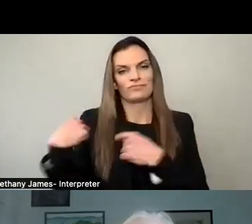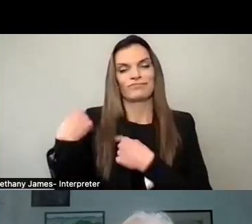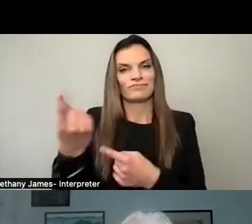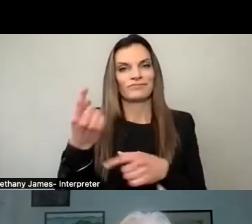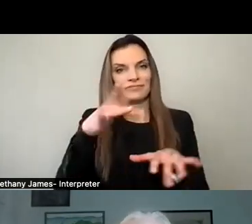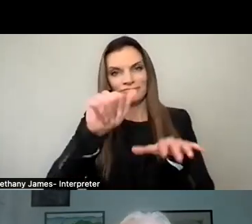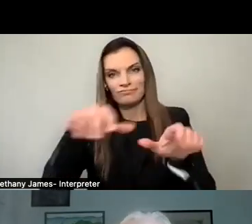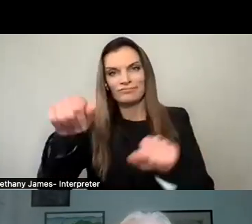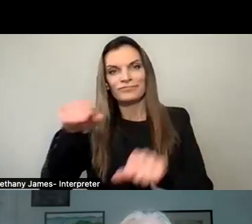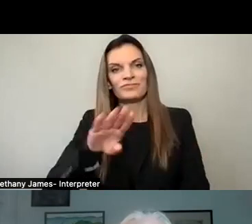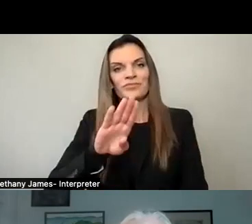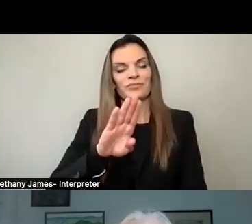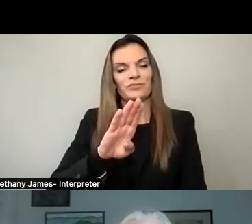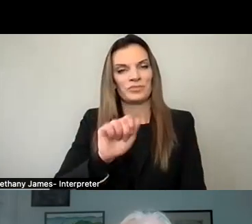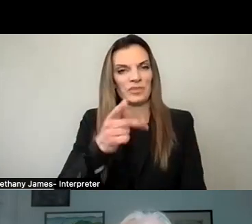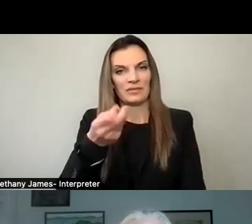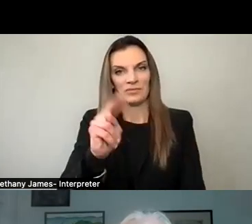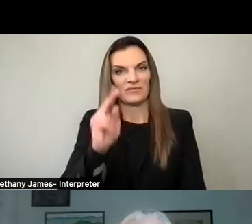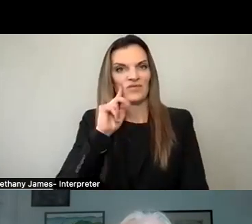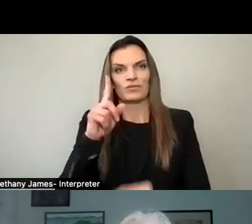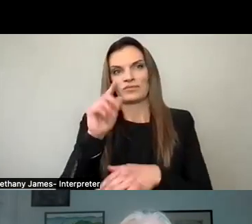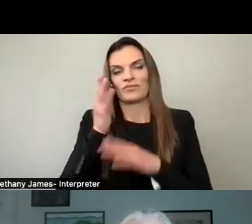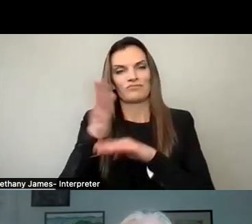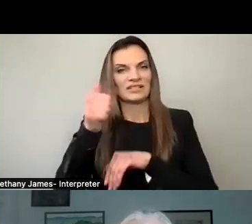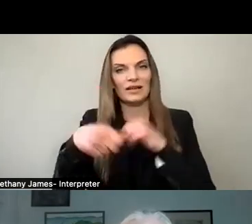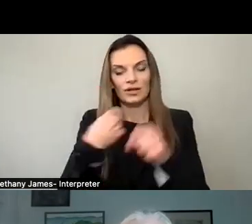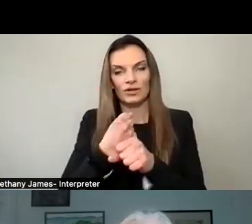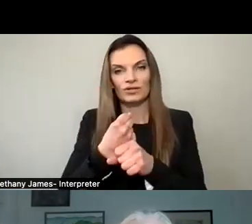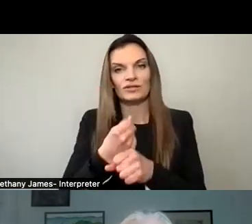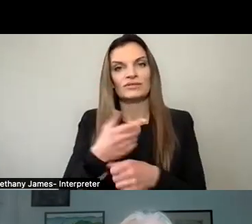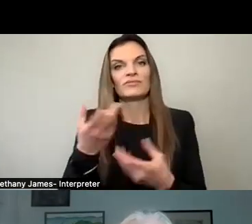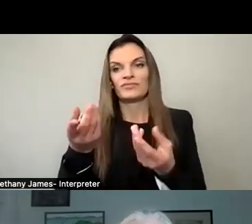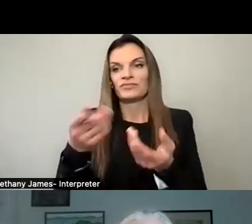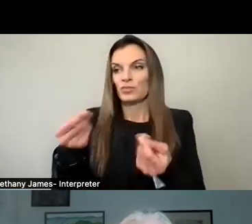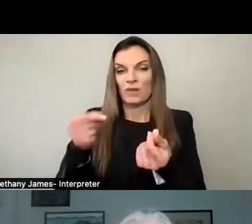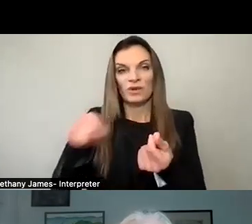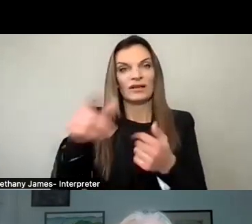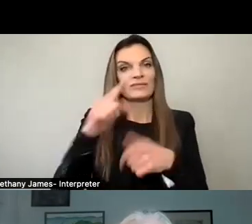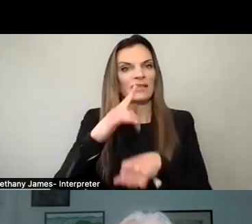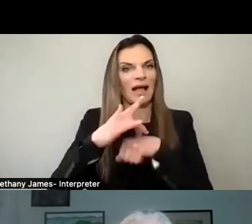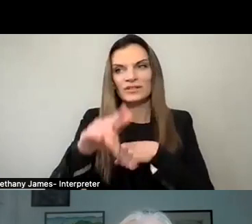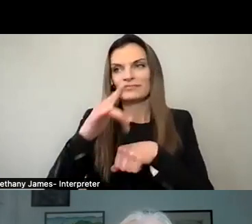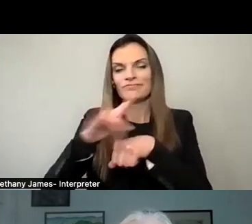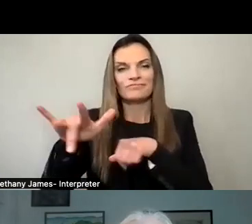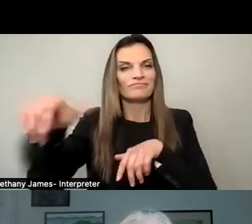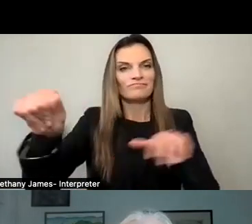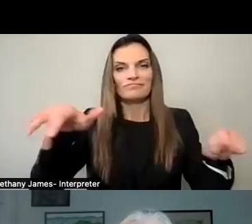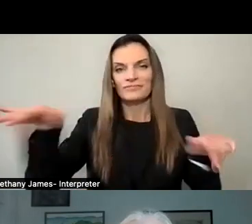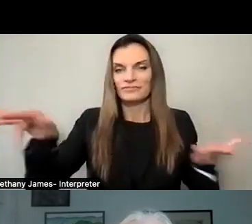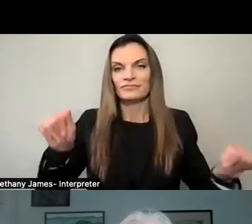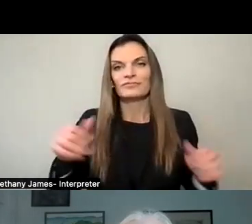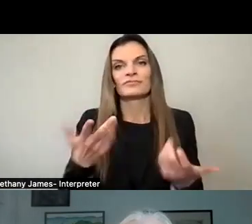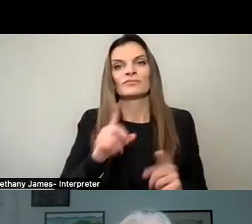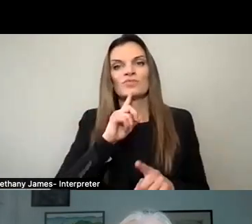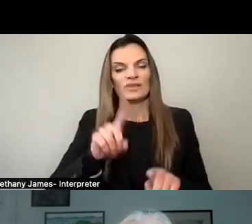over 10 years. We've had empty lots for almost as long. We've had, you know, trash